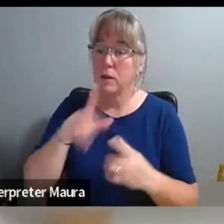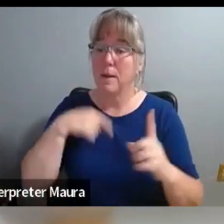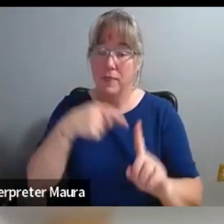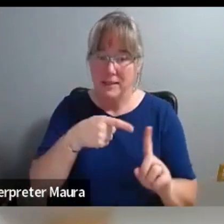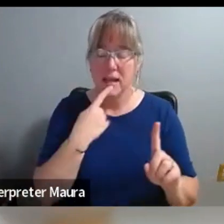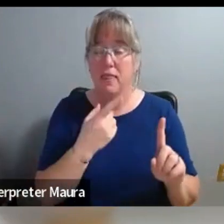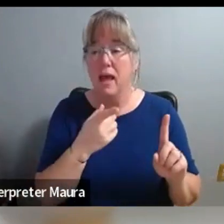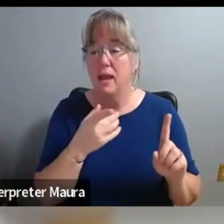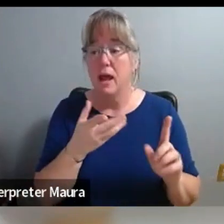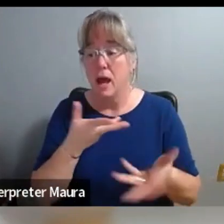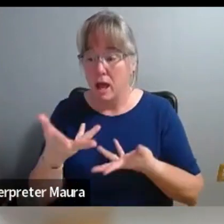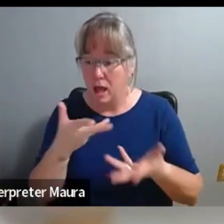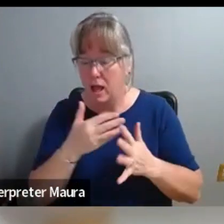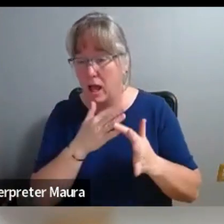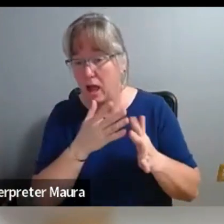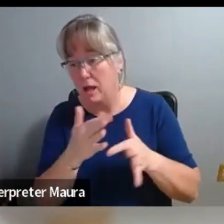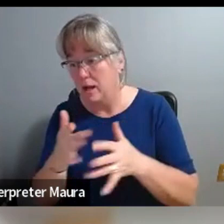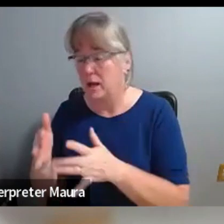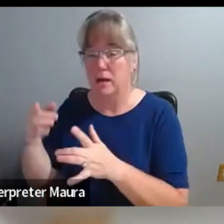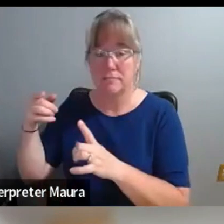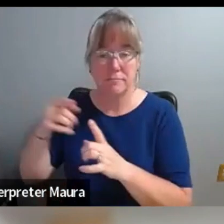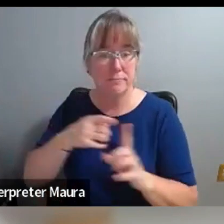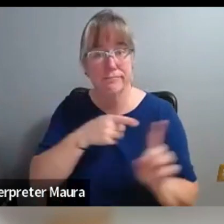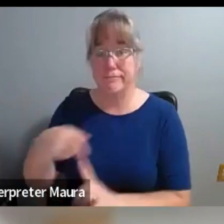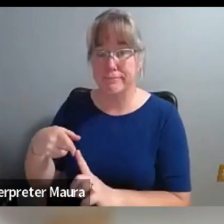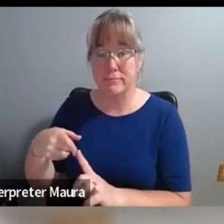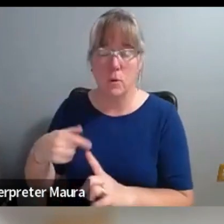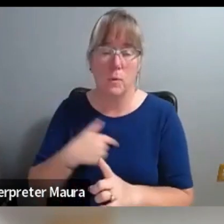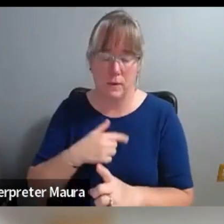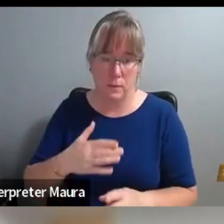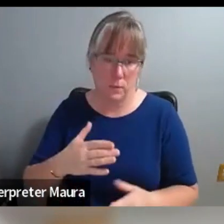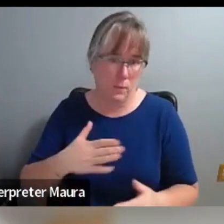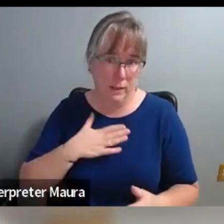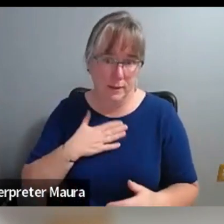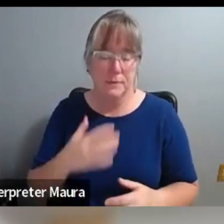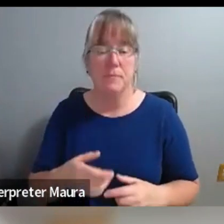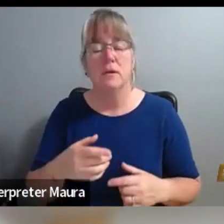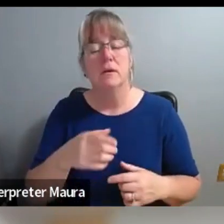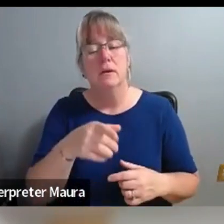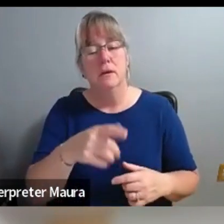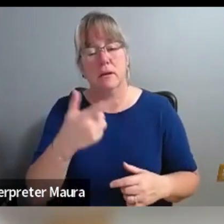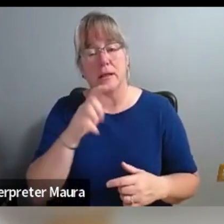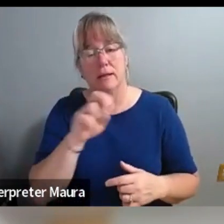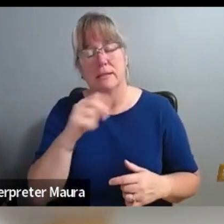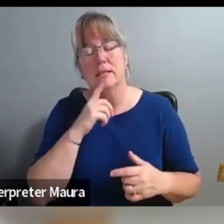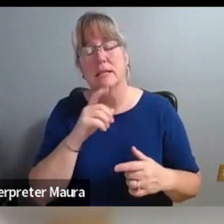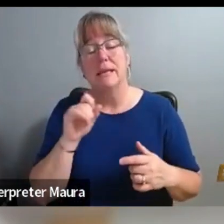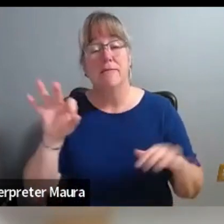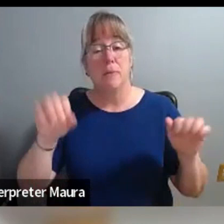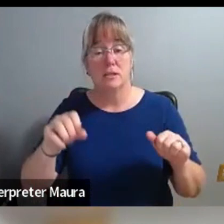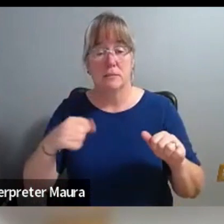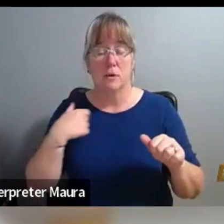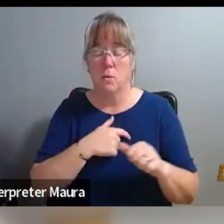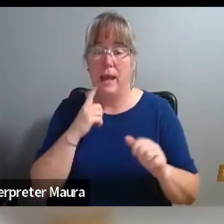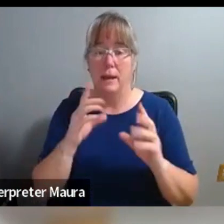And whenever possible, we tried to have a meeting prior to the interview, not to necessarily coach